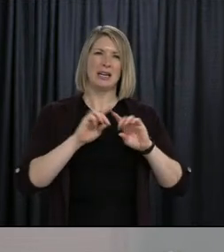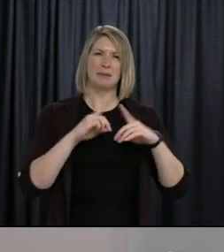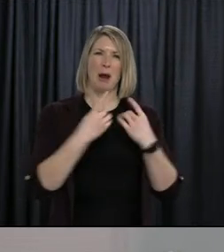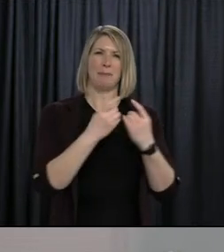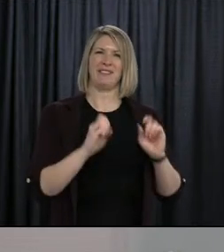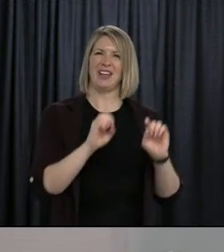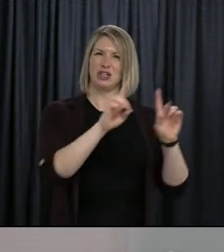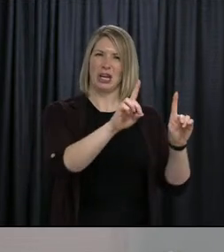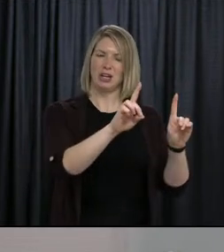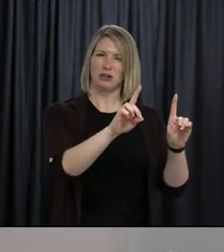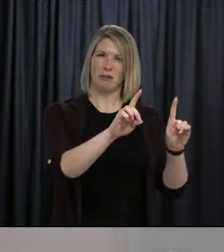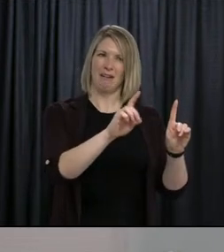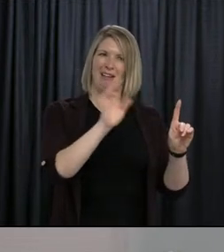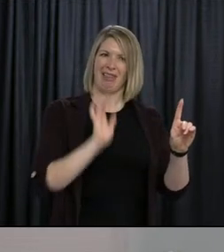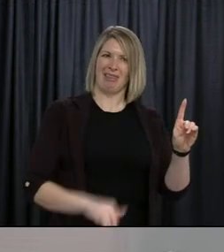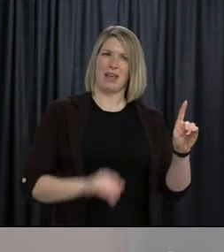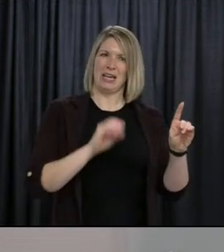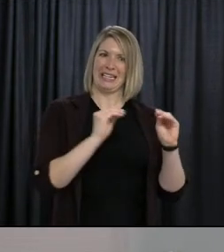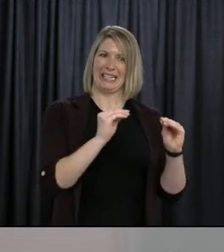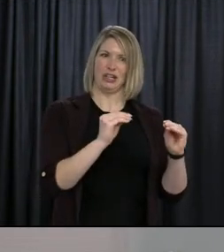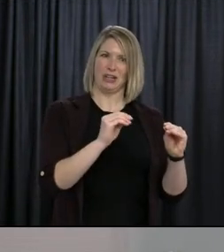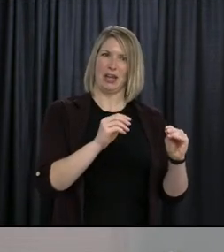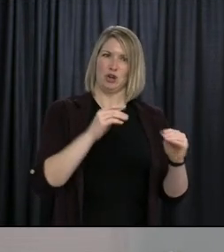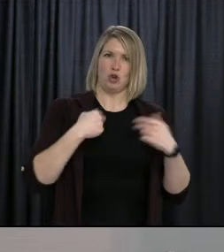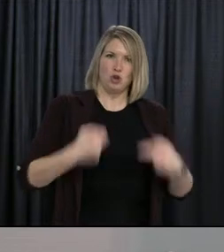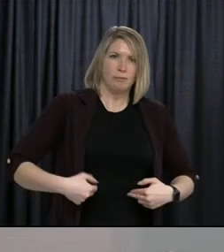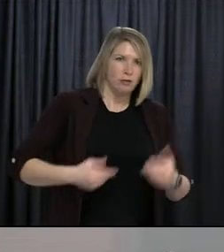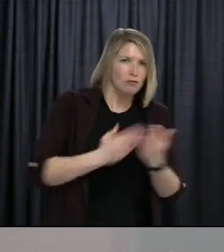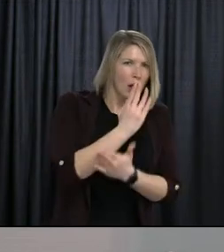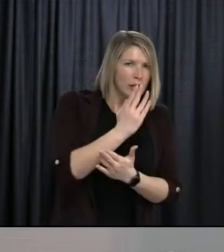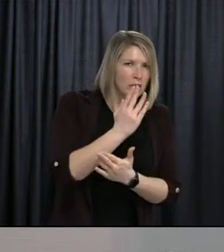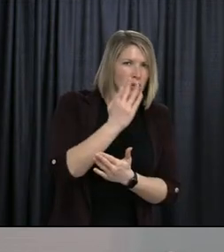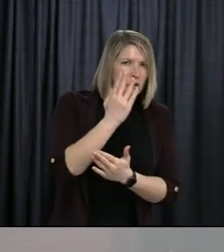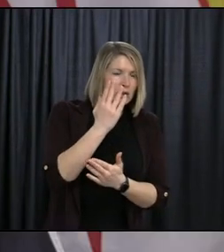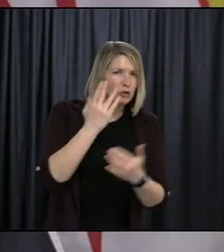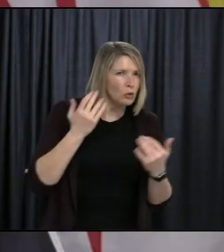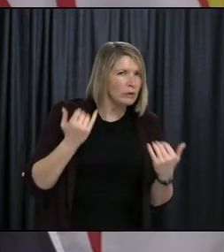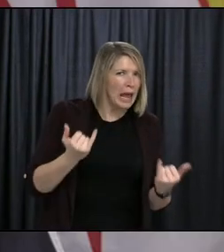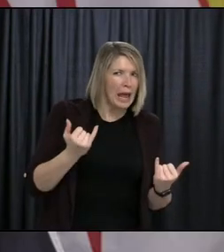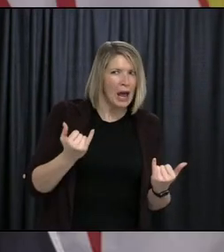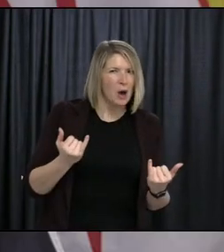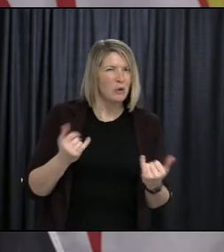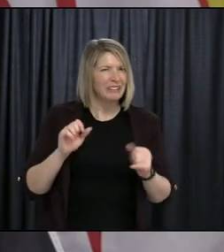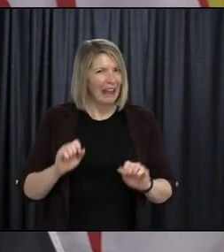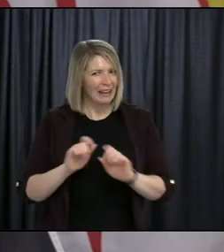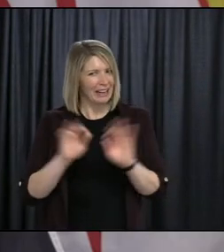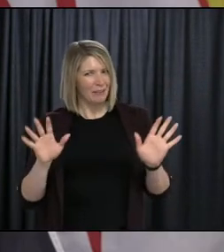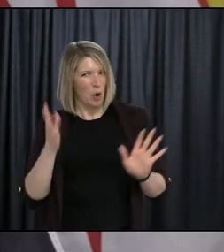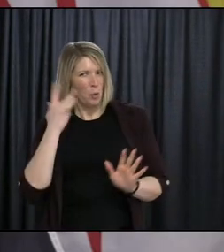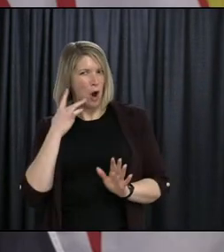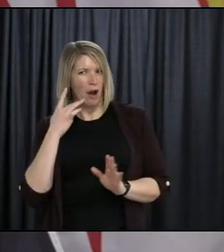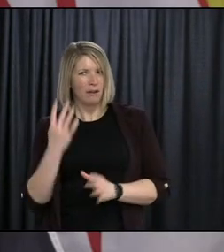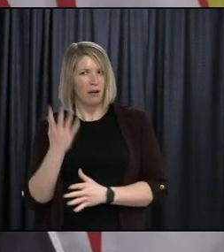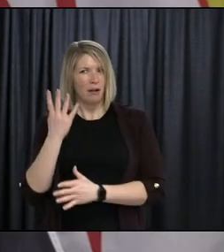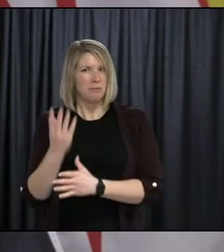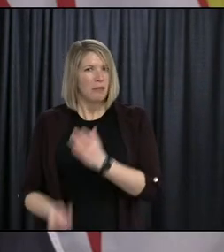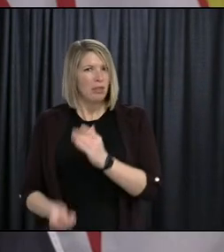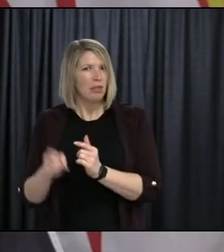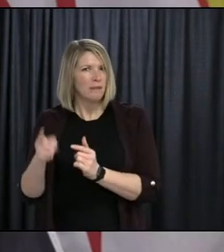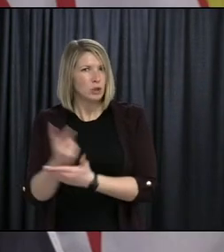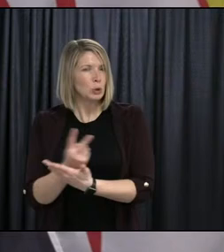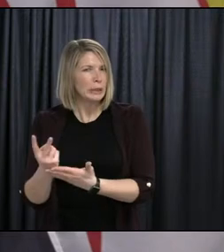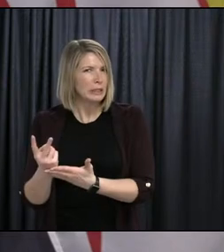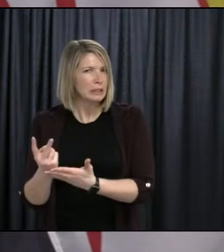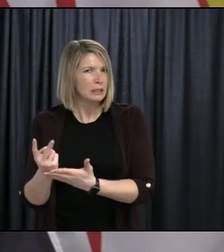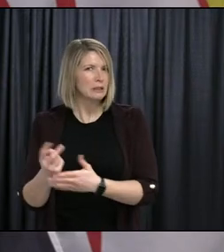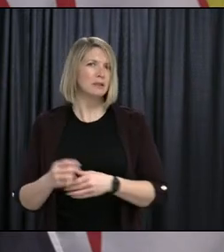do this previously and how can we not do it now? So we had a plan all along to address what's different this